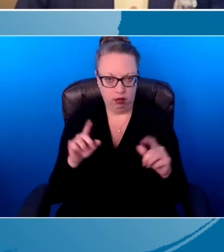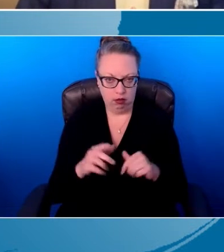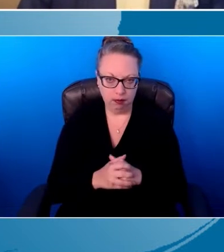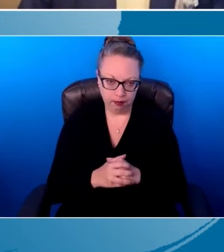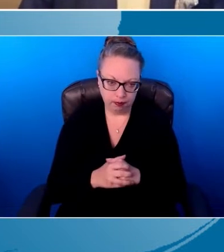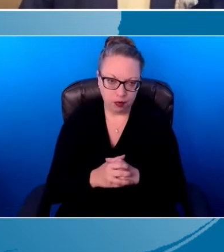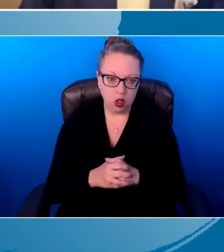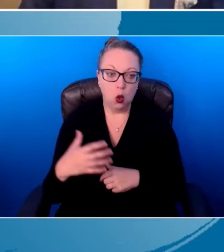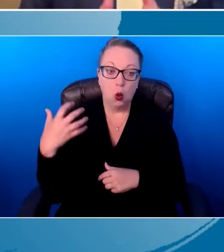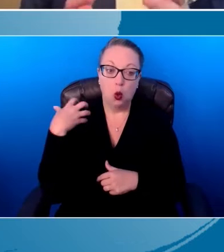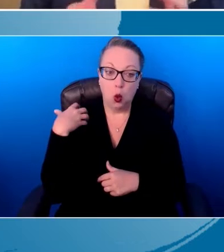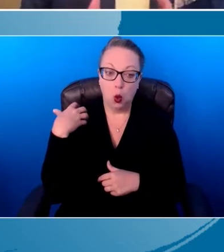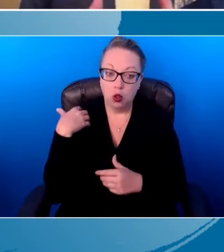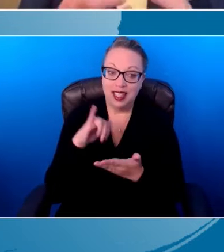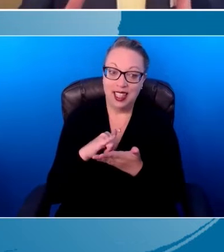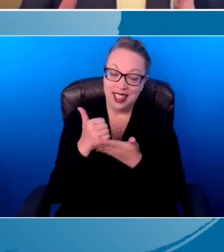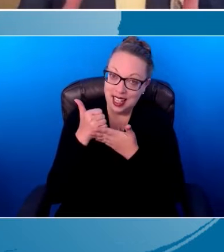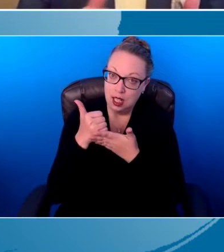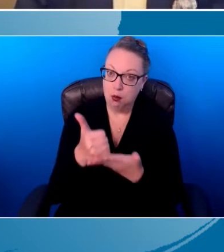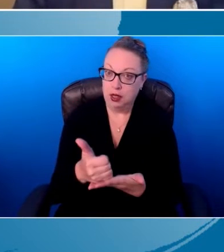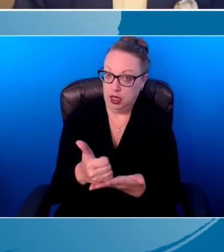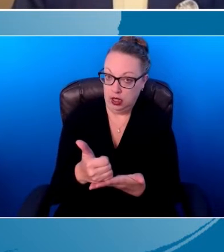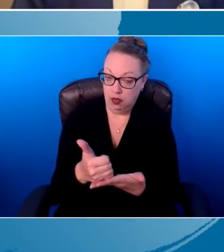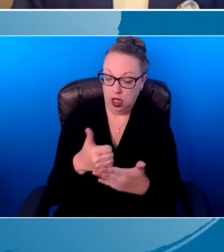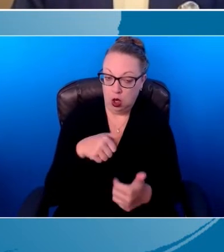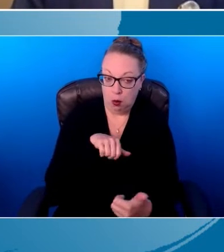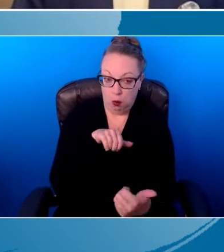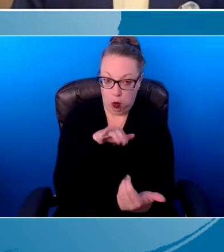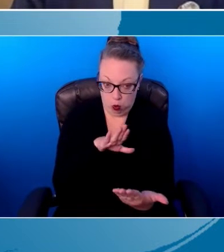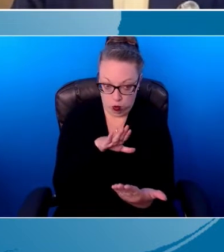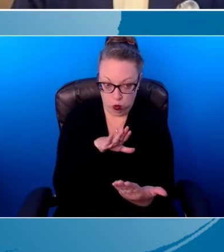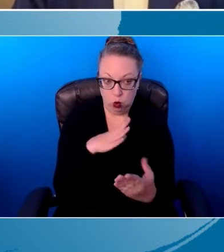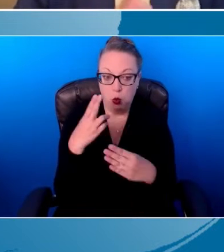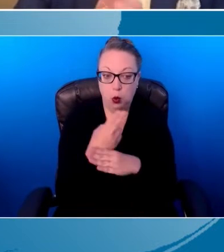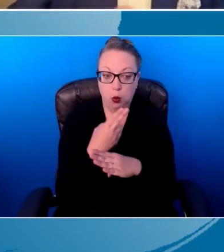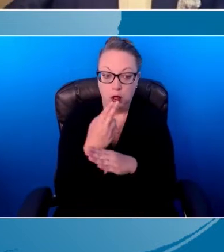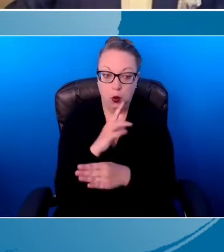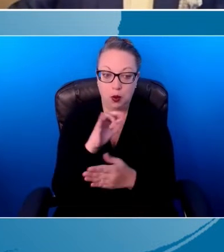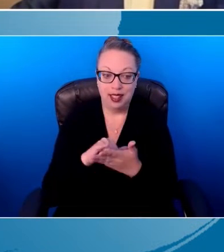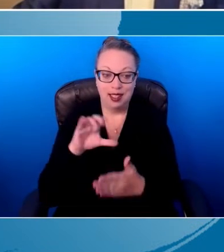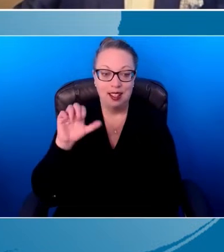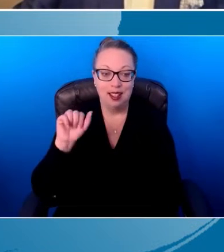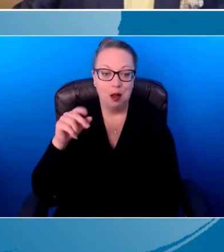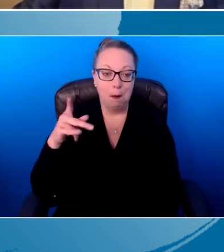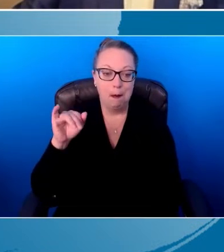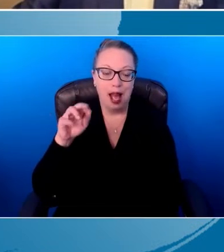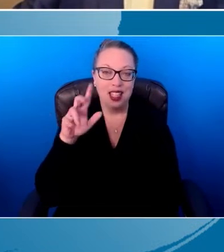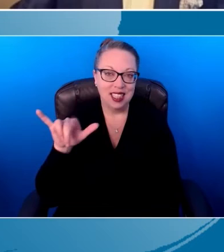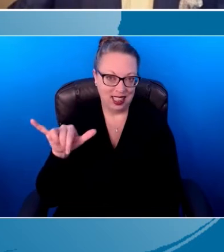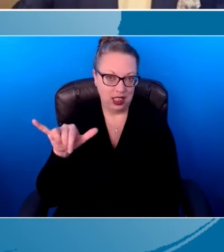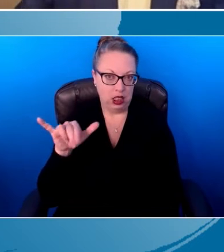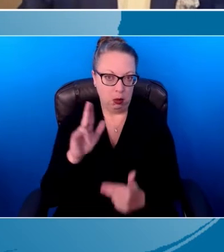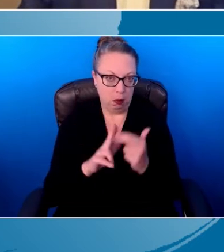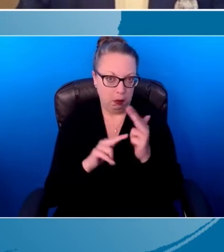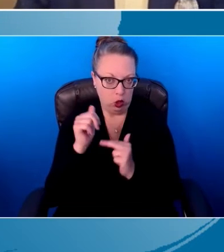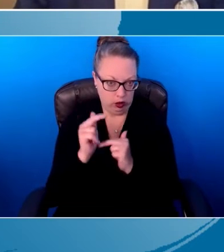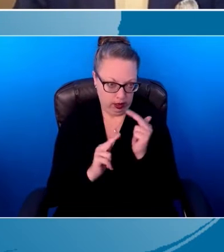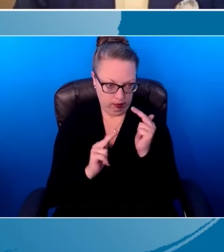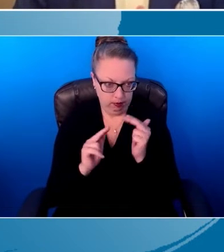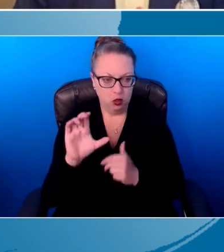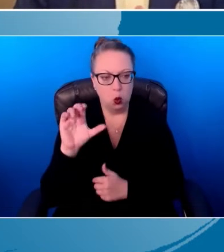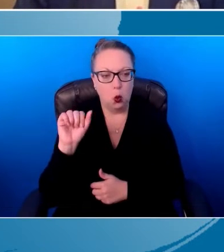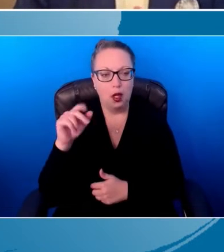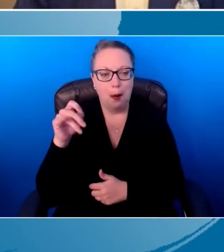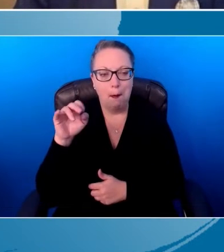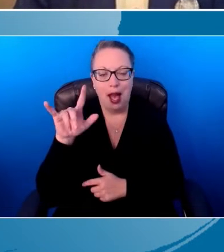that we're going to use whenever we use this capacity building approach. Now, when we talk capacity building,